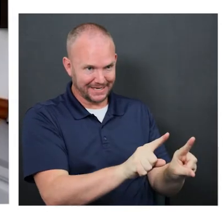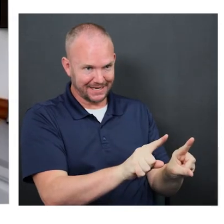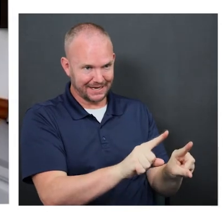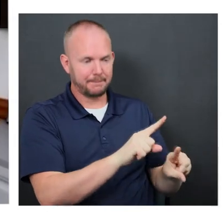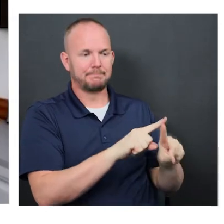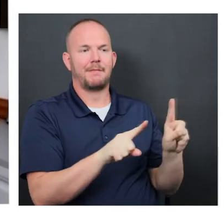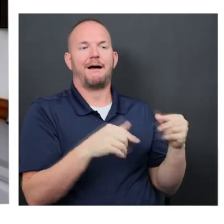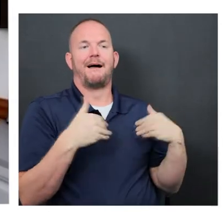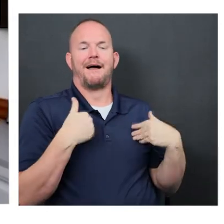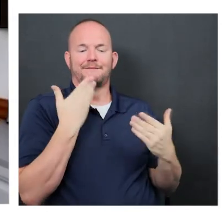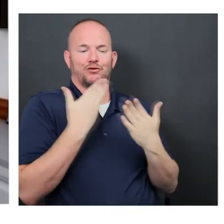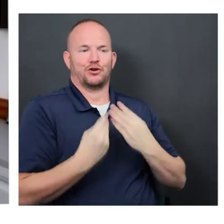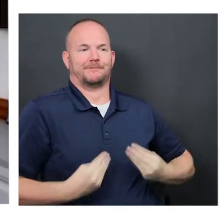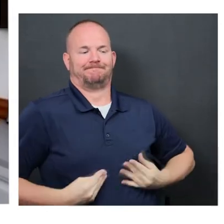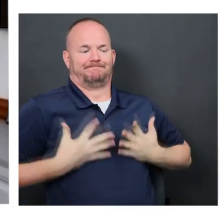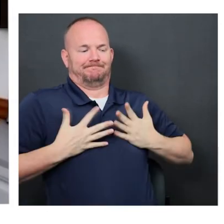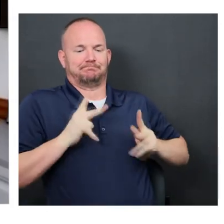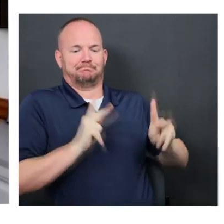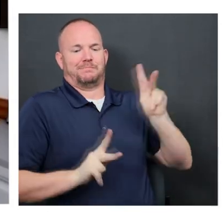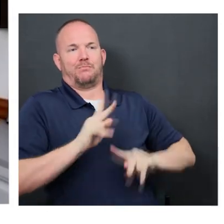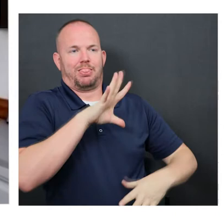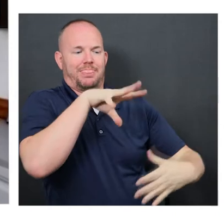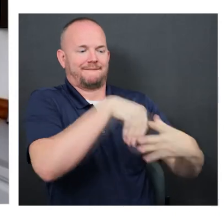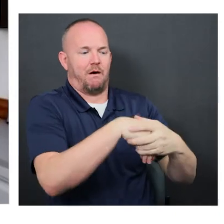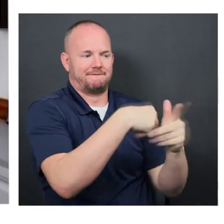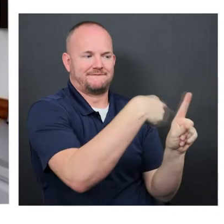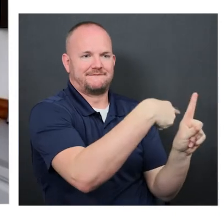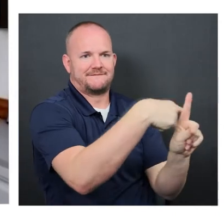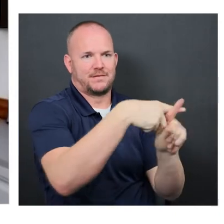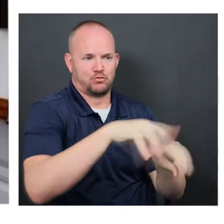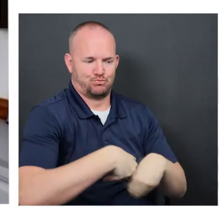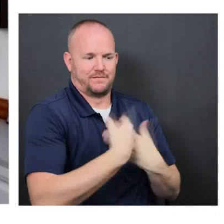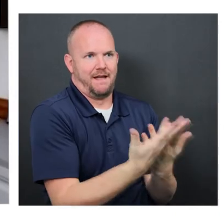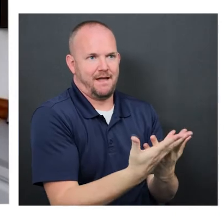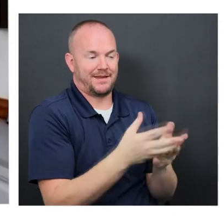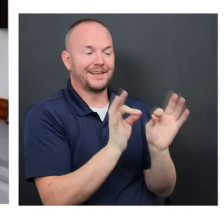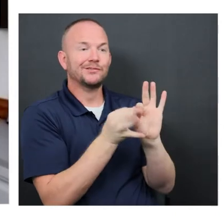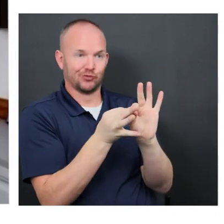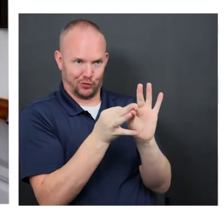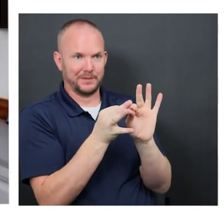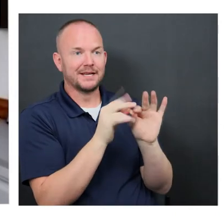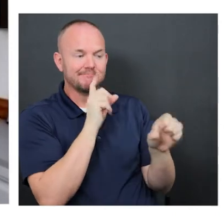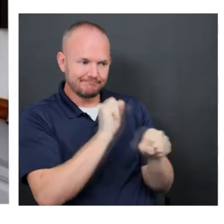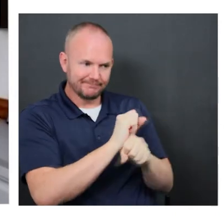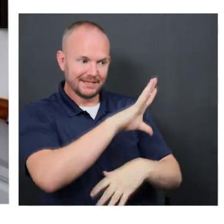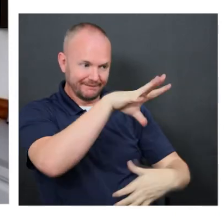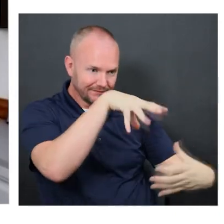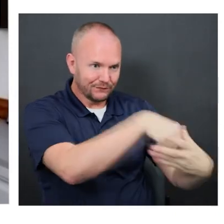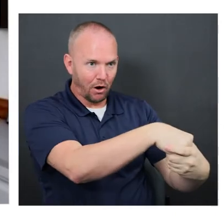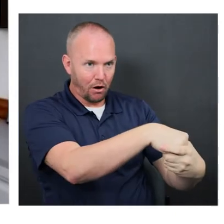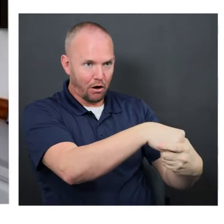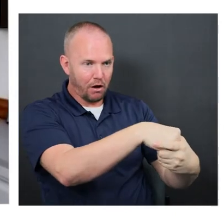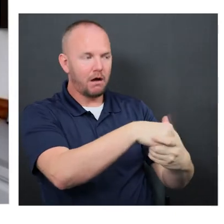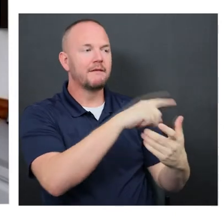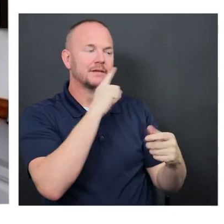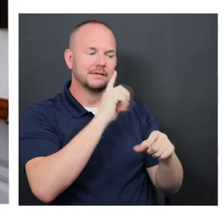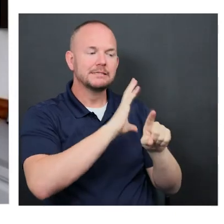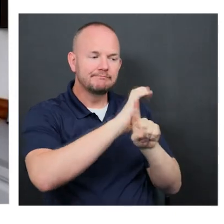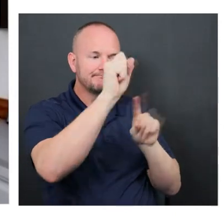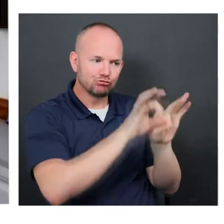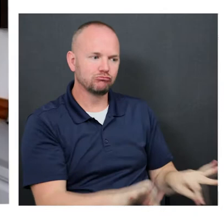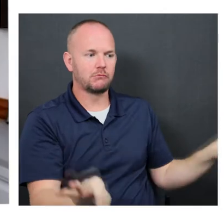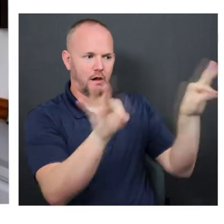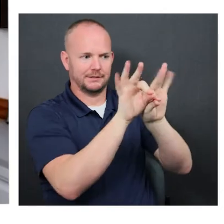the good rises in people, right? I think that interpreter services has played an incredible role in keeping the